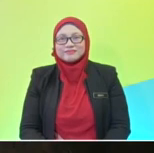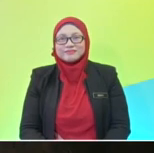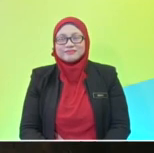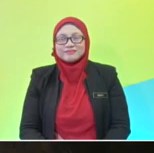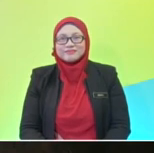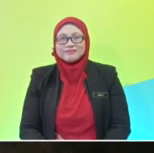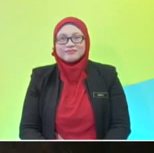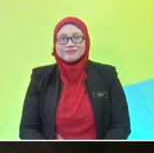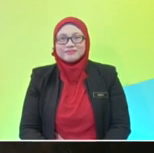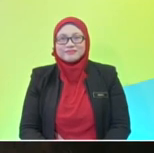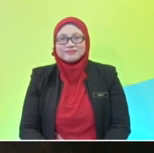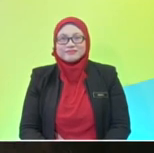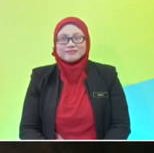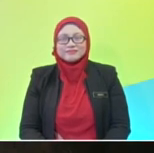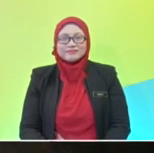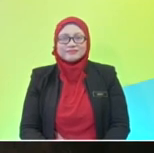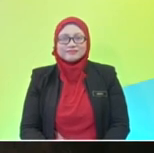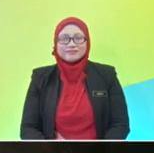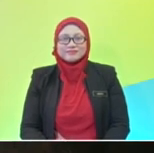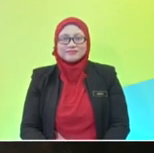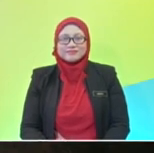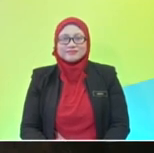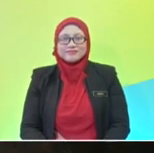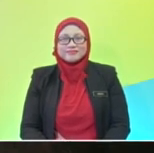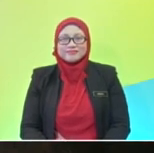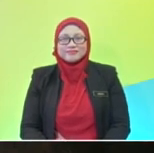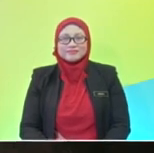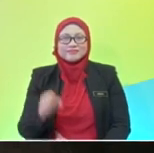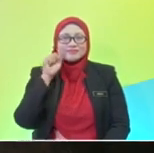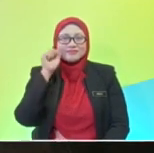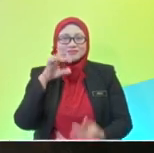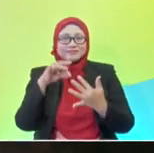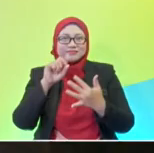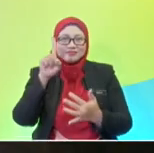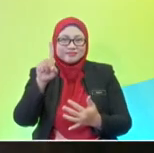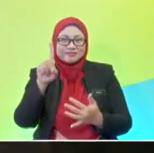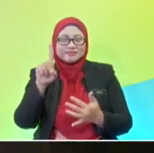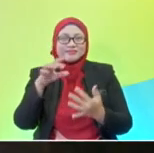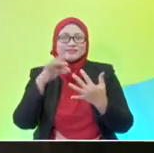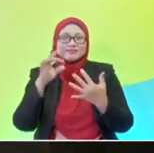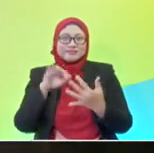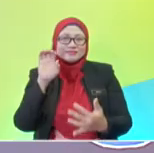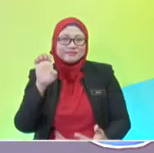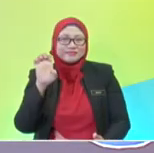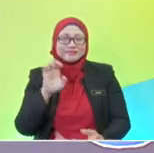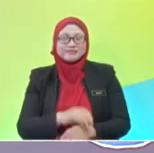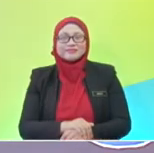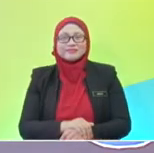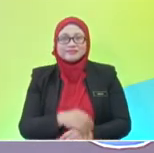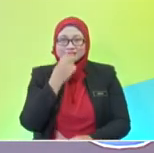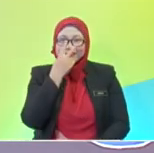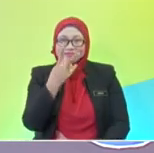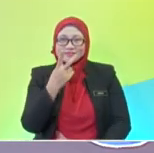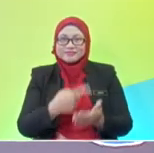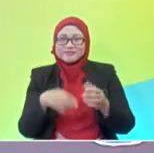Let's take this off. I think I'm going to pick this one. Yes! Let's look what have you got inside. Alright, let me see. Let me see